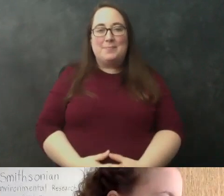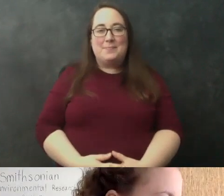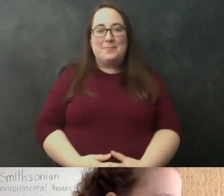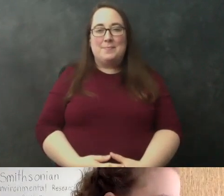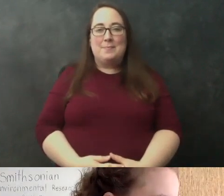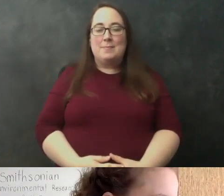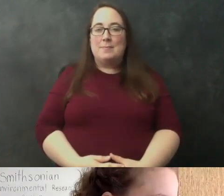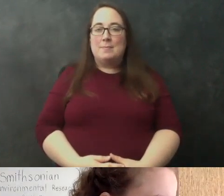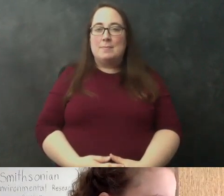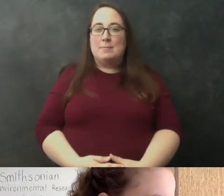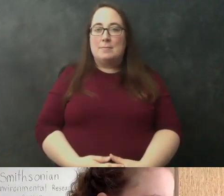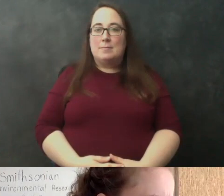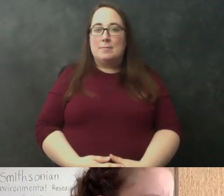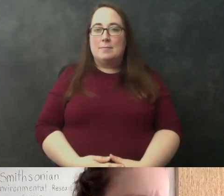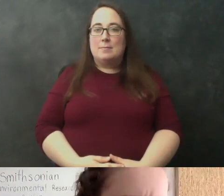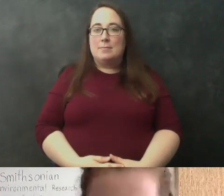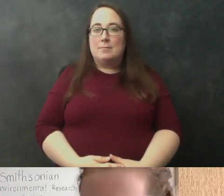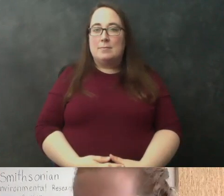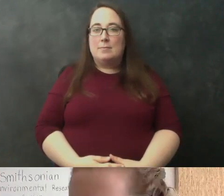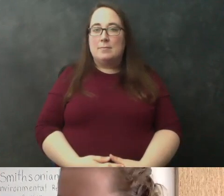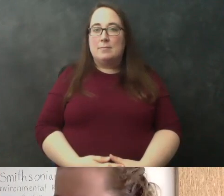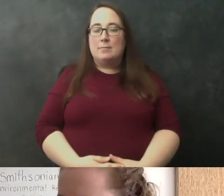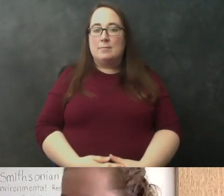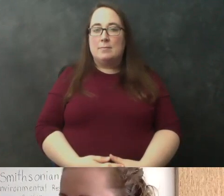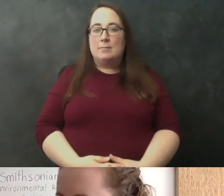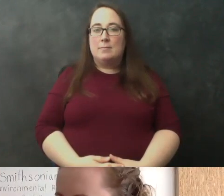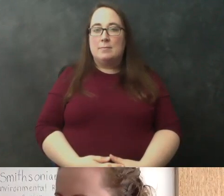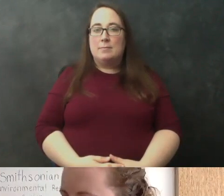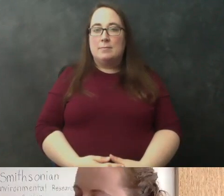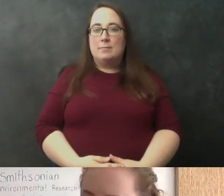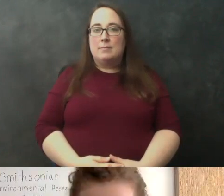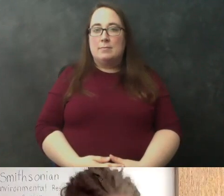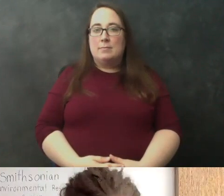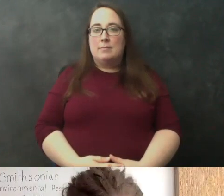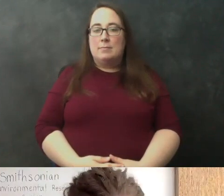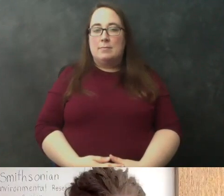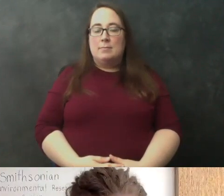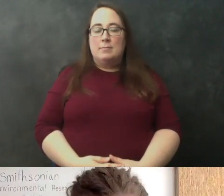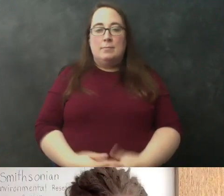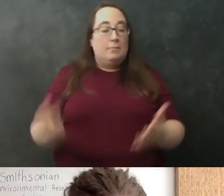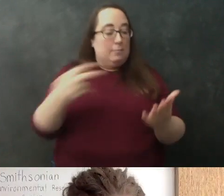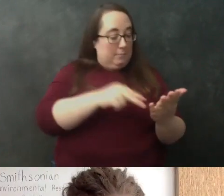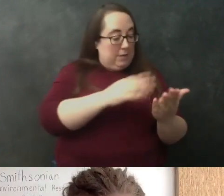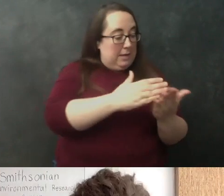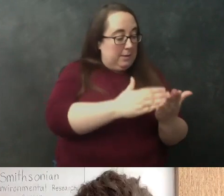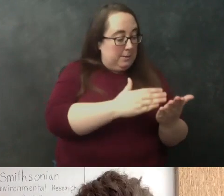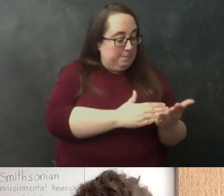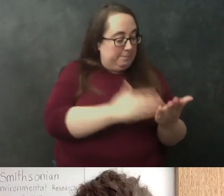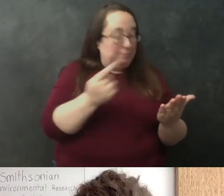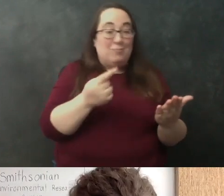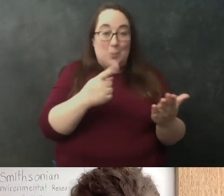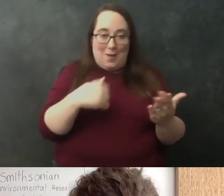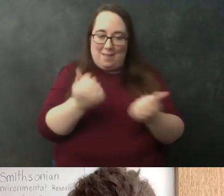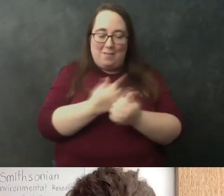okay awesome thank you for that cool so looking at our instructions you have everything